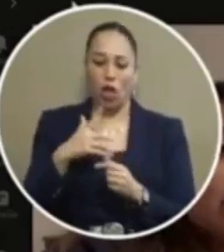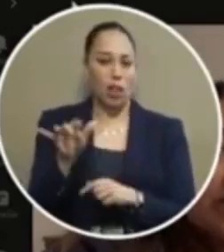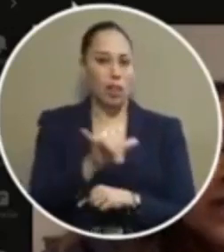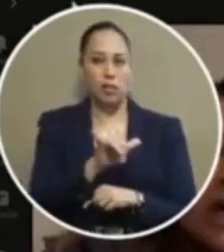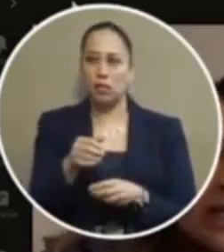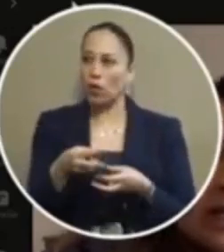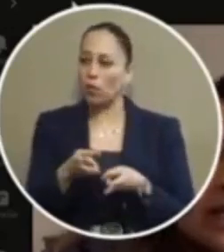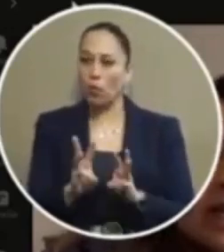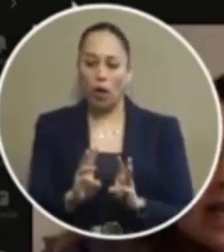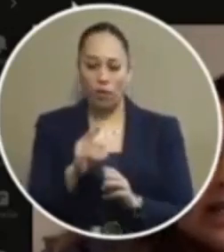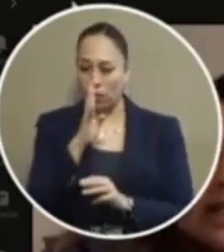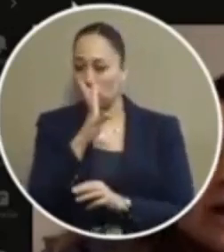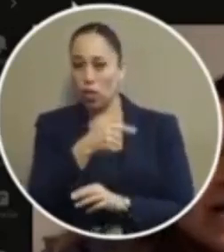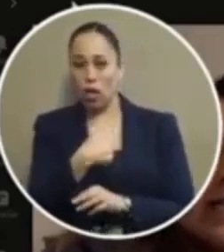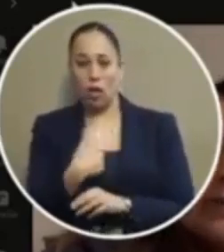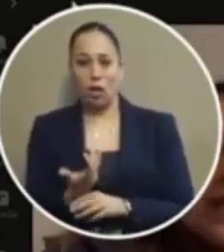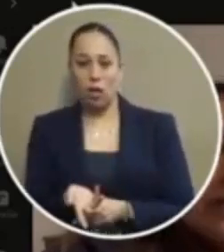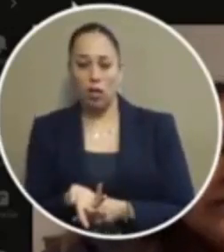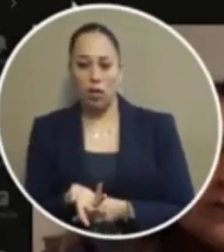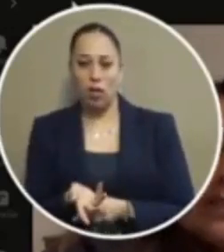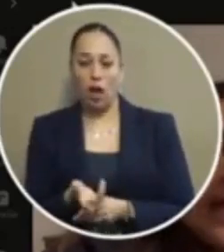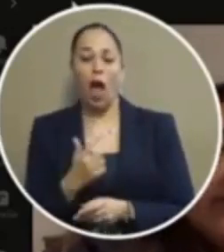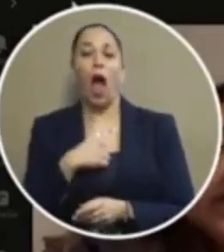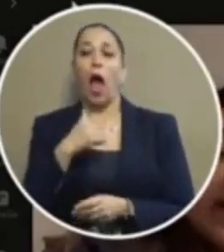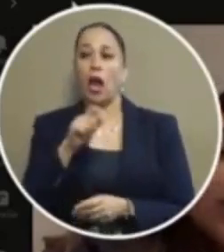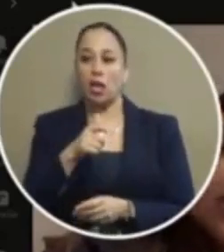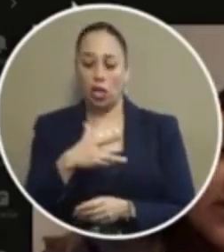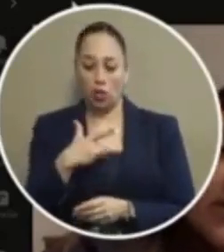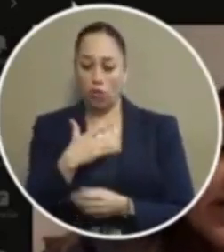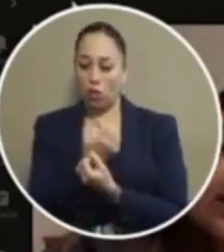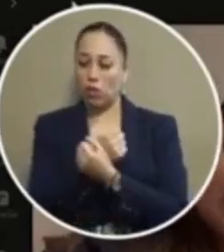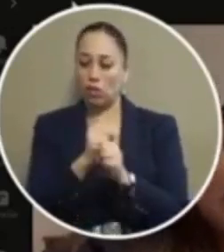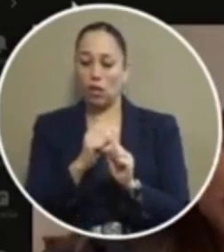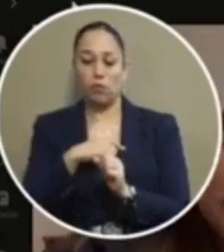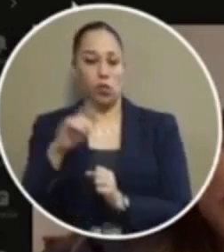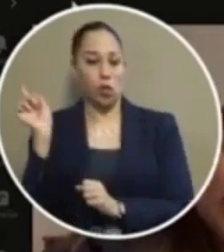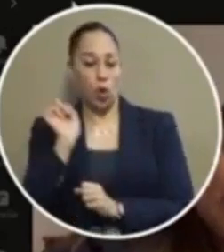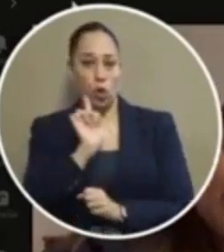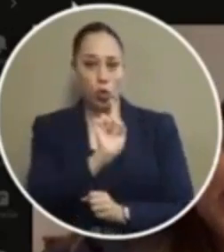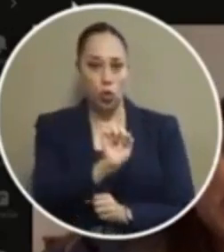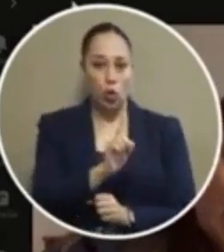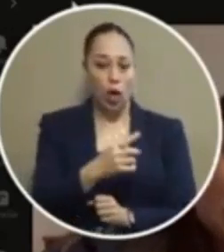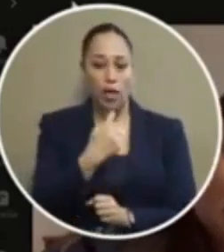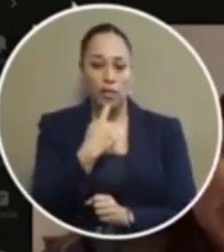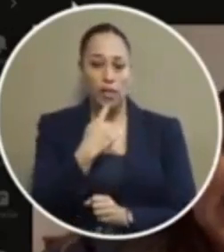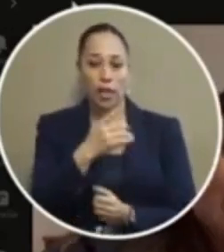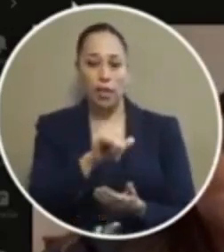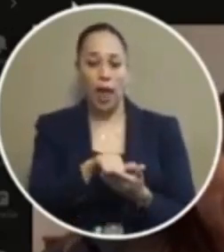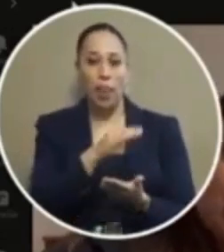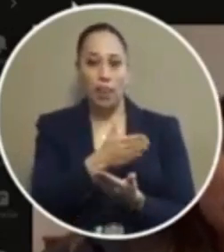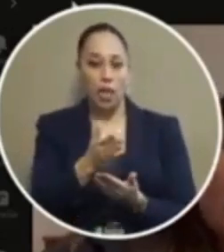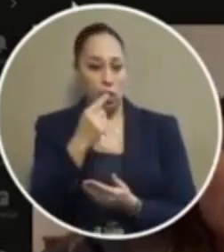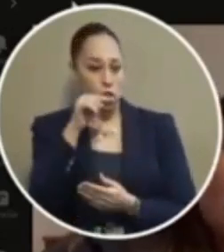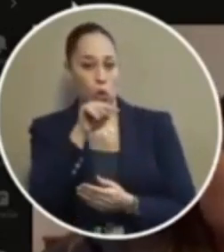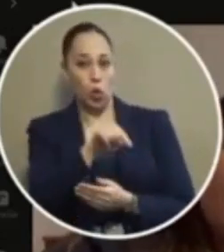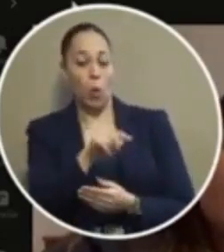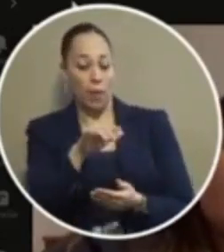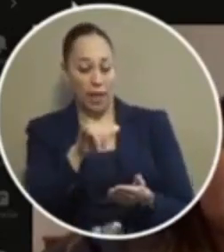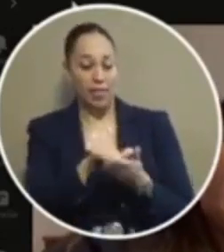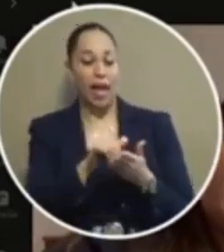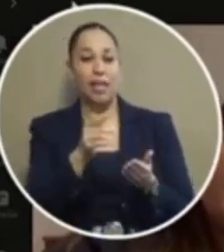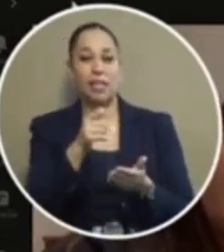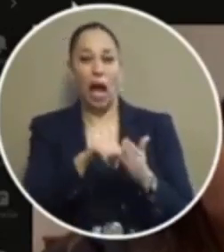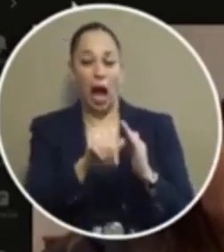um were disregarded and so i need to be able to feel safe to come to you and say those things to you because that's the way i've interpreted that